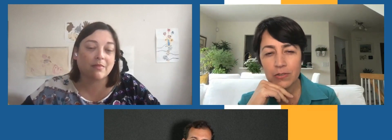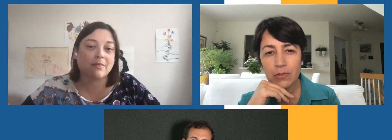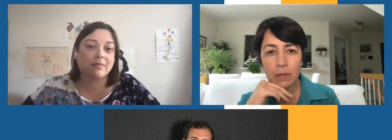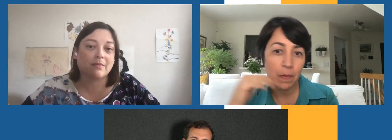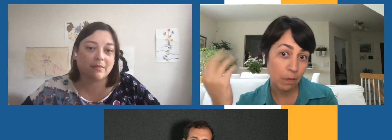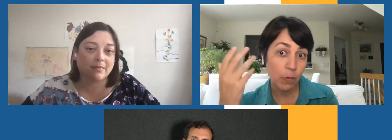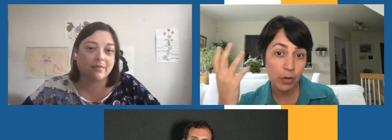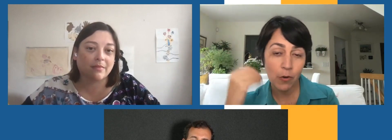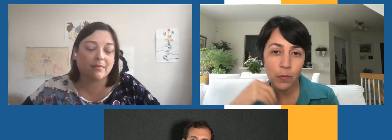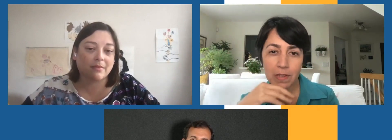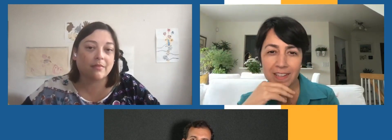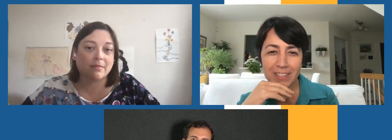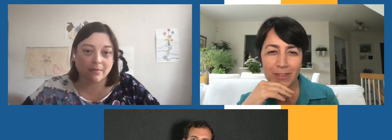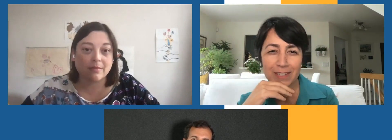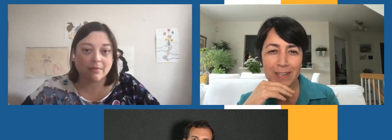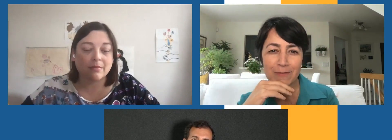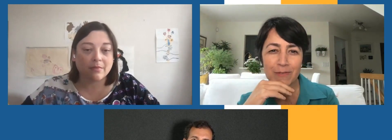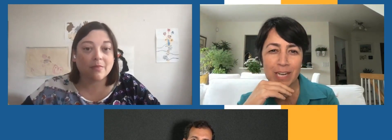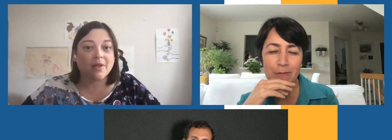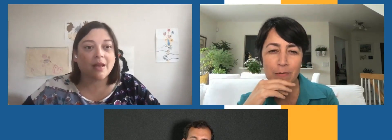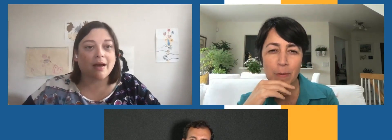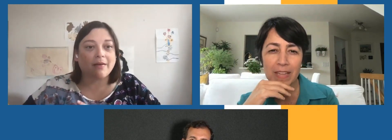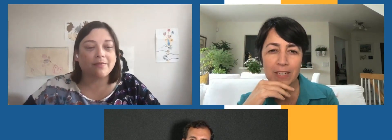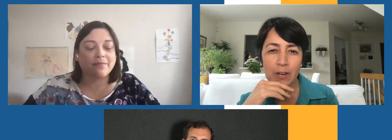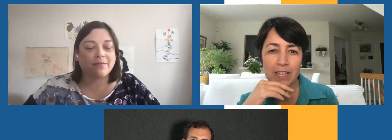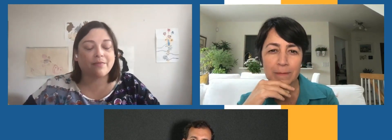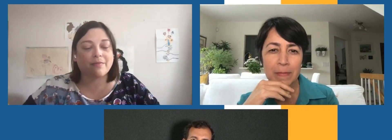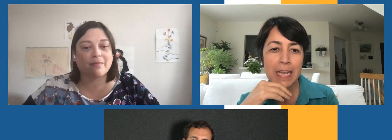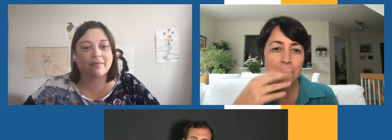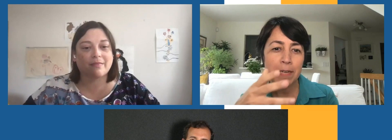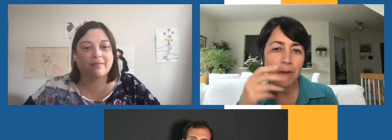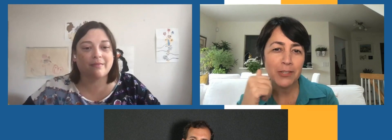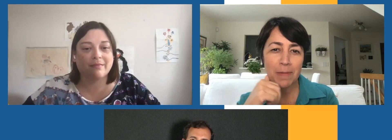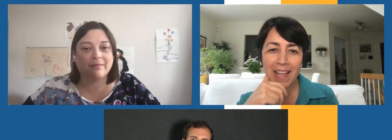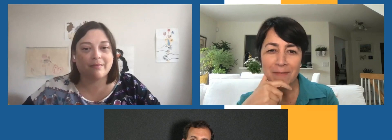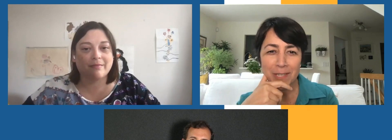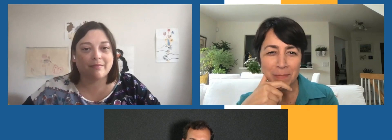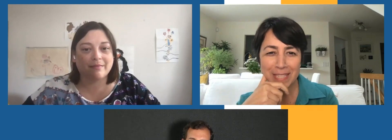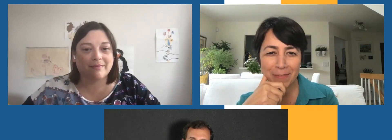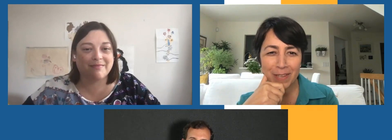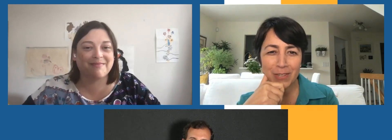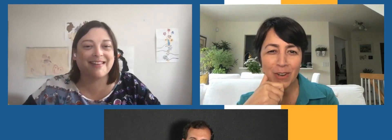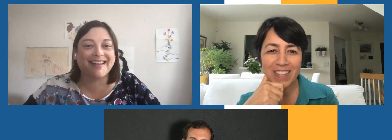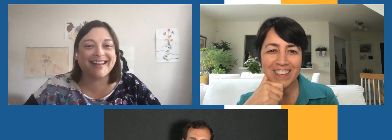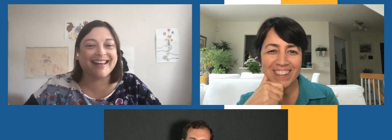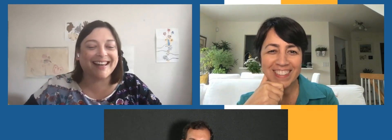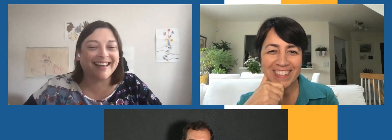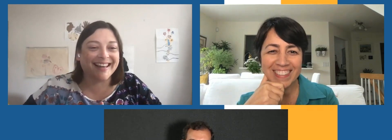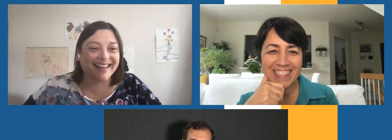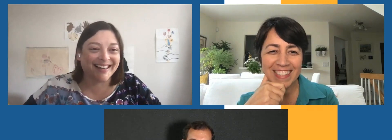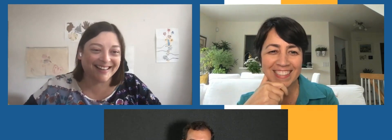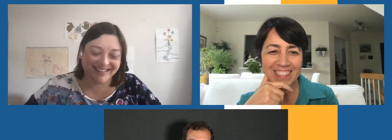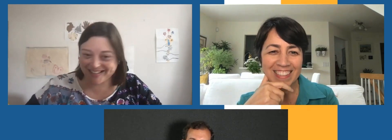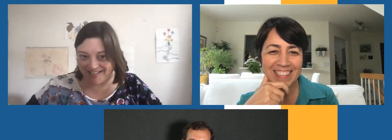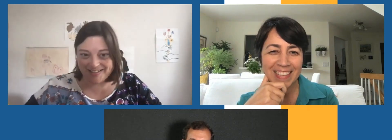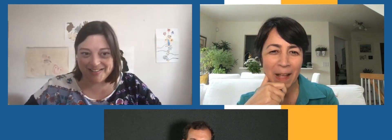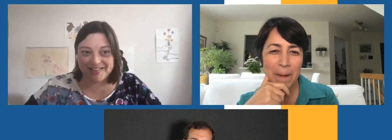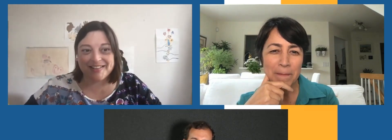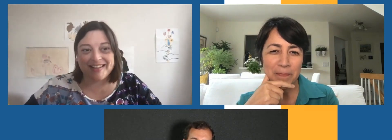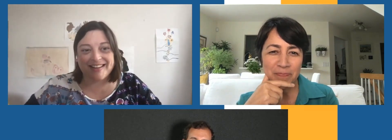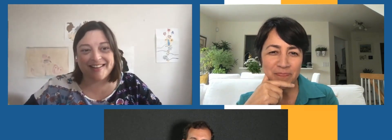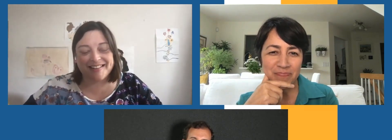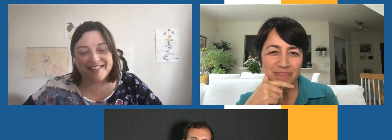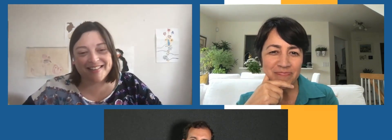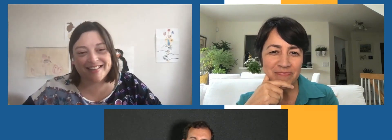to, to the work, uh, you know, and, and recover from later on. But Roger may have more specifics on, on the studies on this.